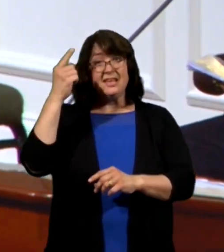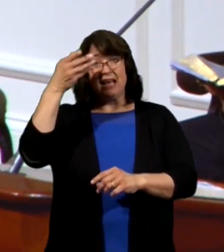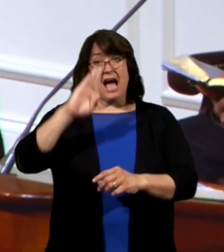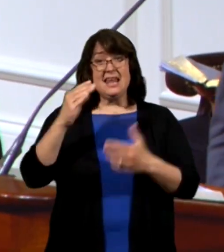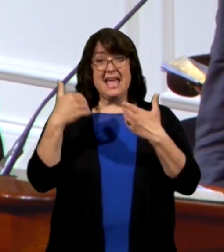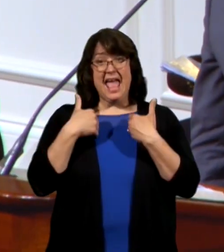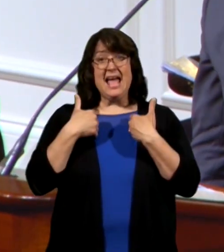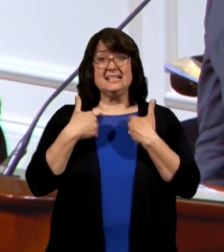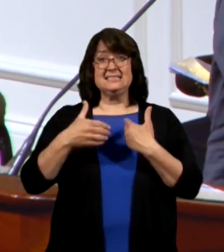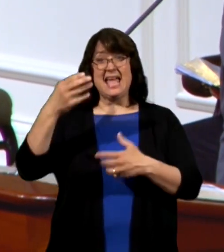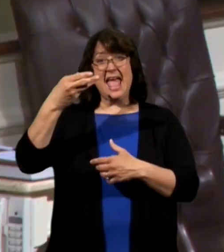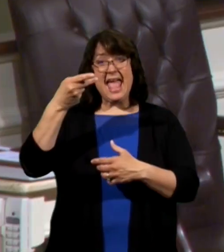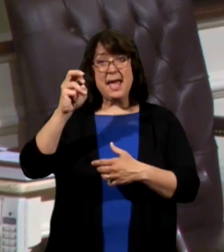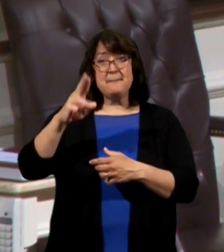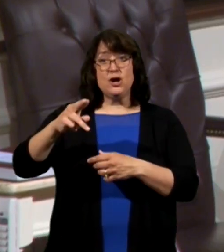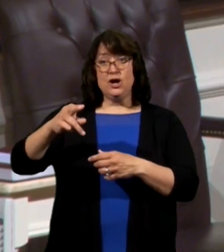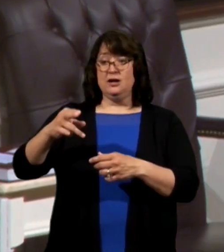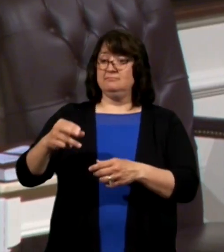big enough for that guy